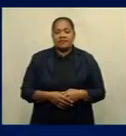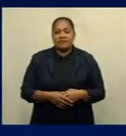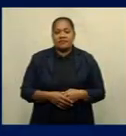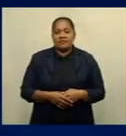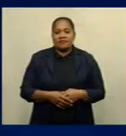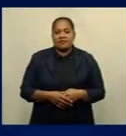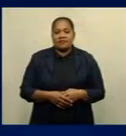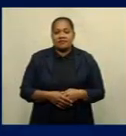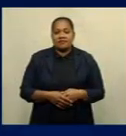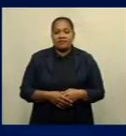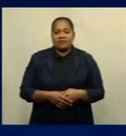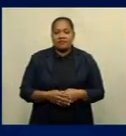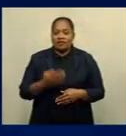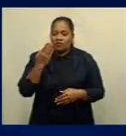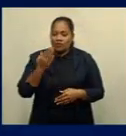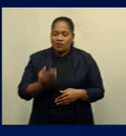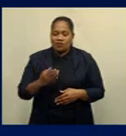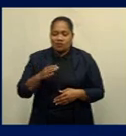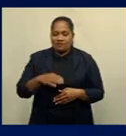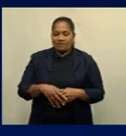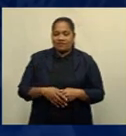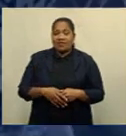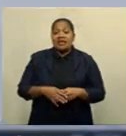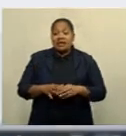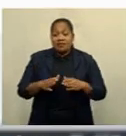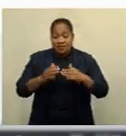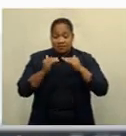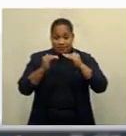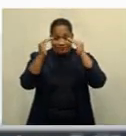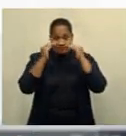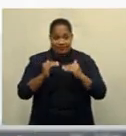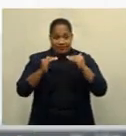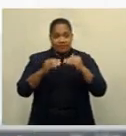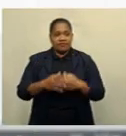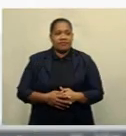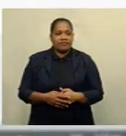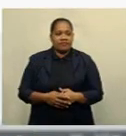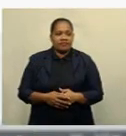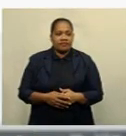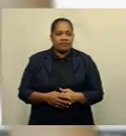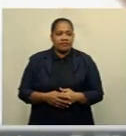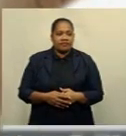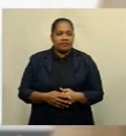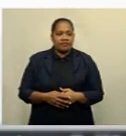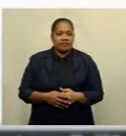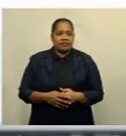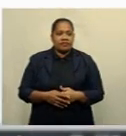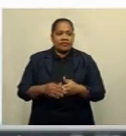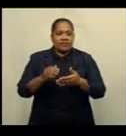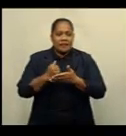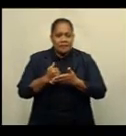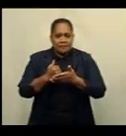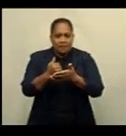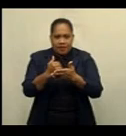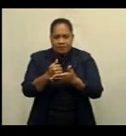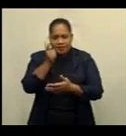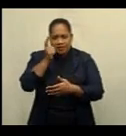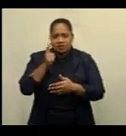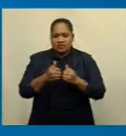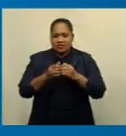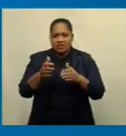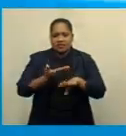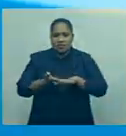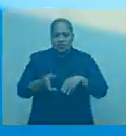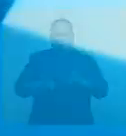That is the latest from my end, but coming up after the break, backing it up, teachers start new way of helping. Stay with